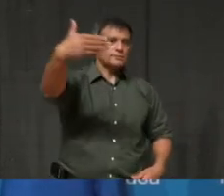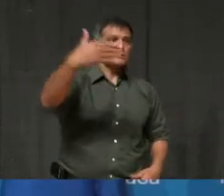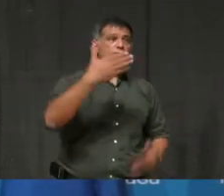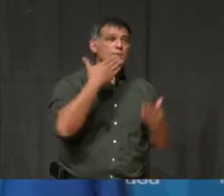all for joining. And thank.